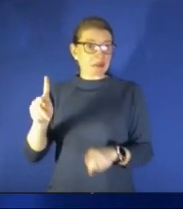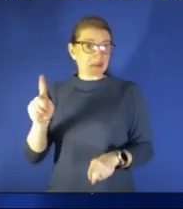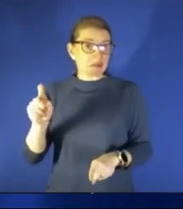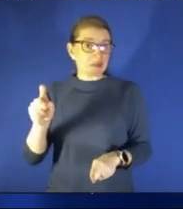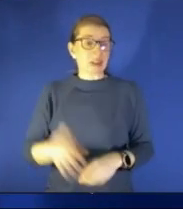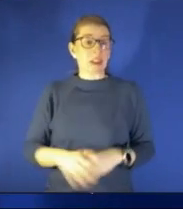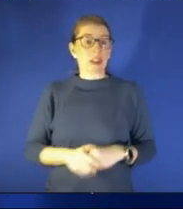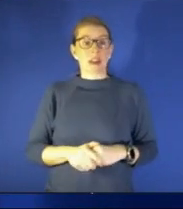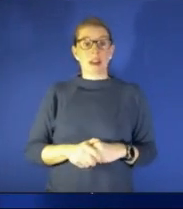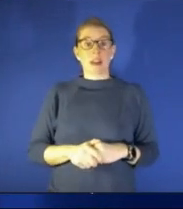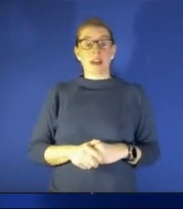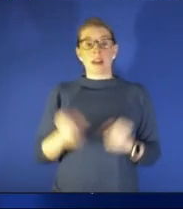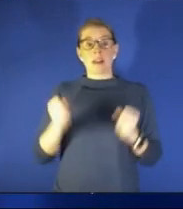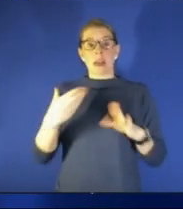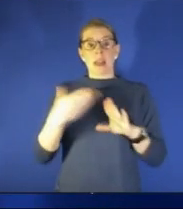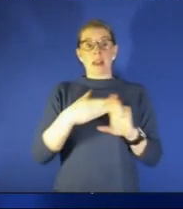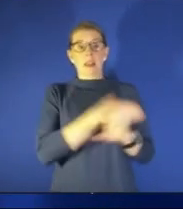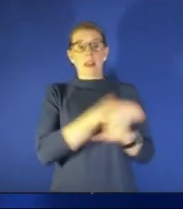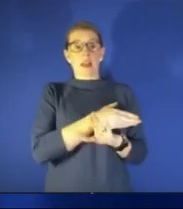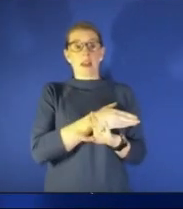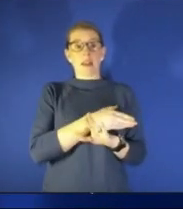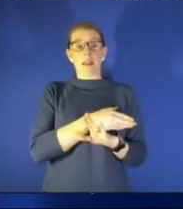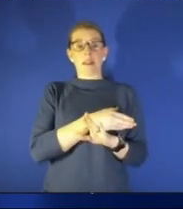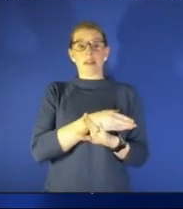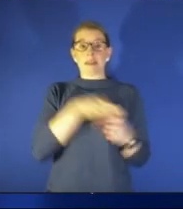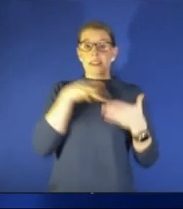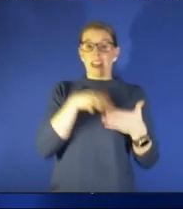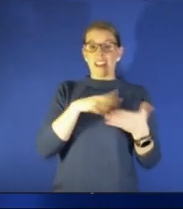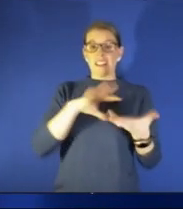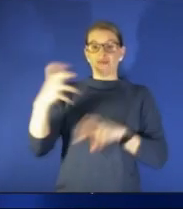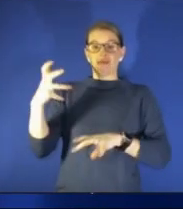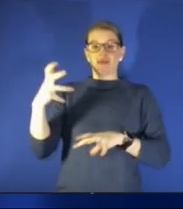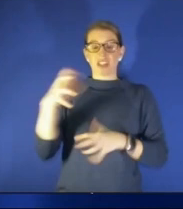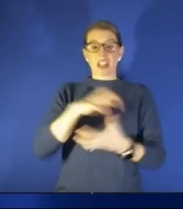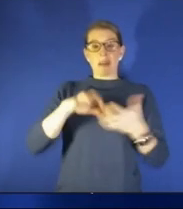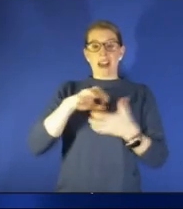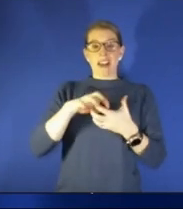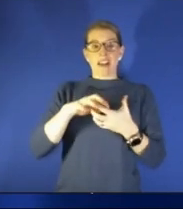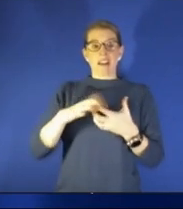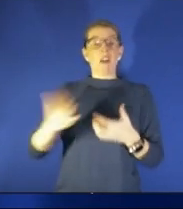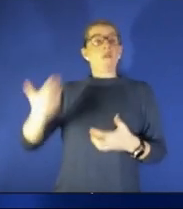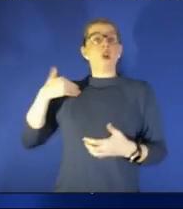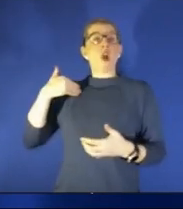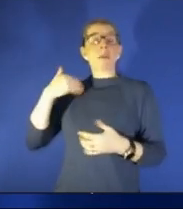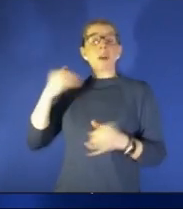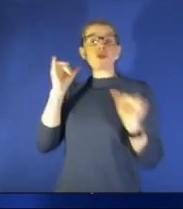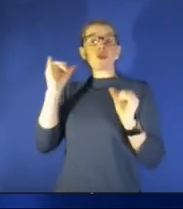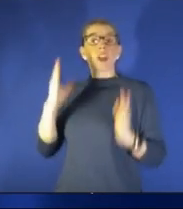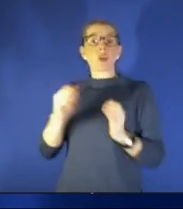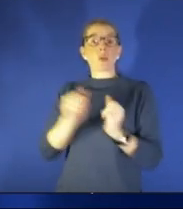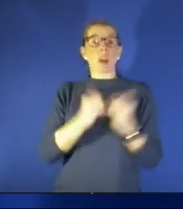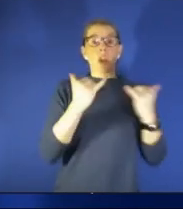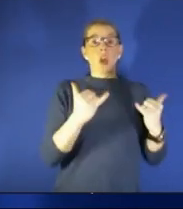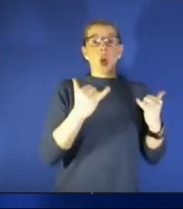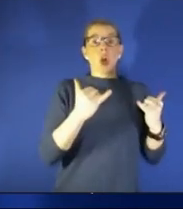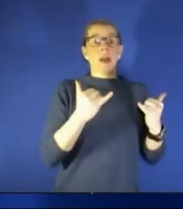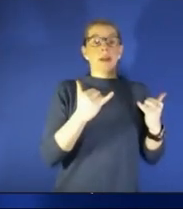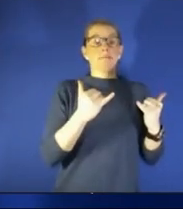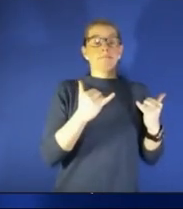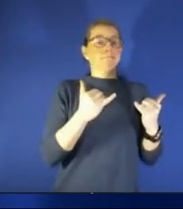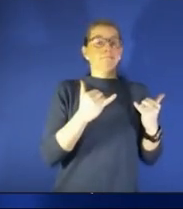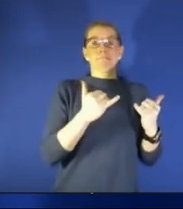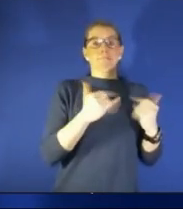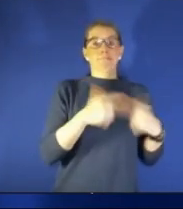earlier studies were flawed in that they combined uh former drinkers with current abstainers uh and they may have